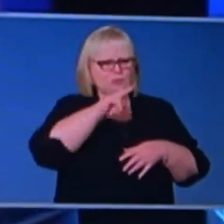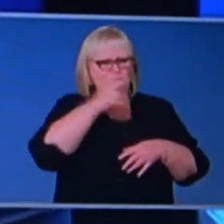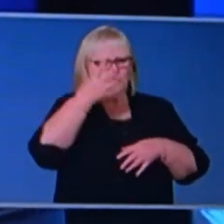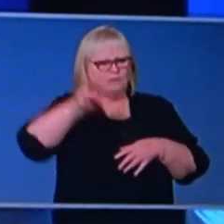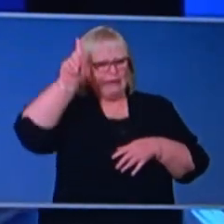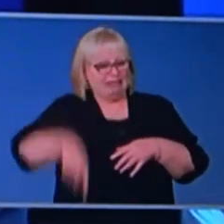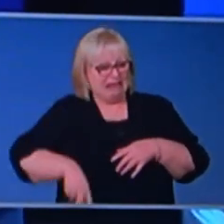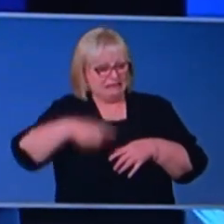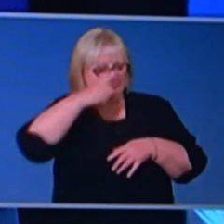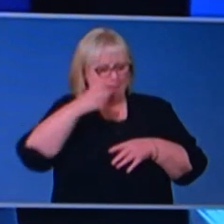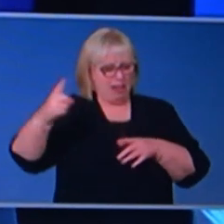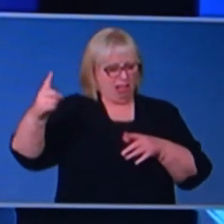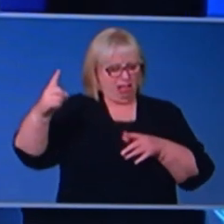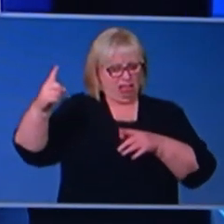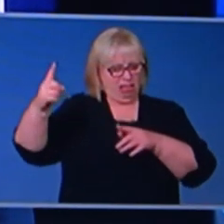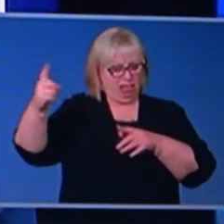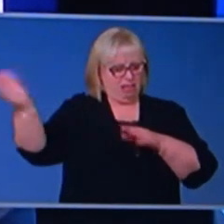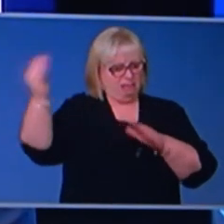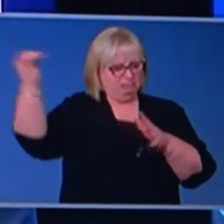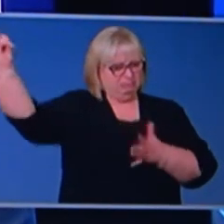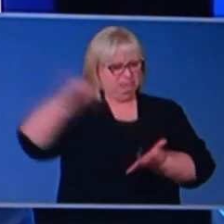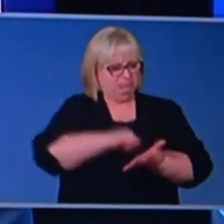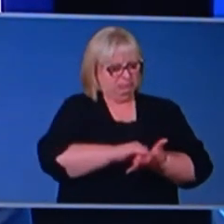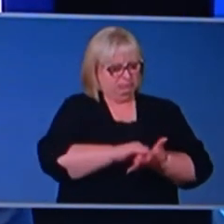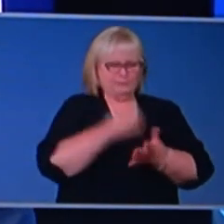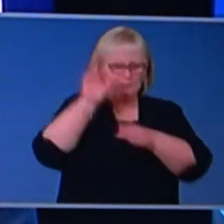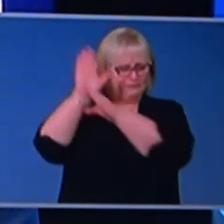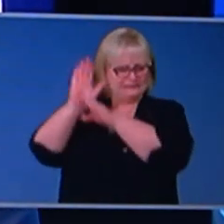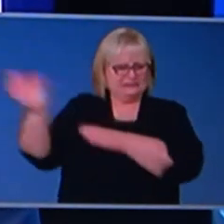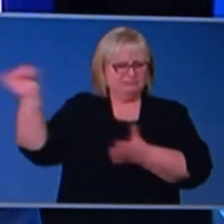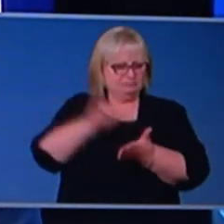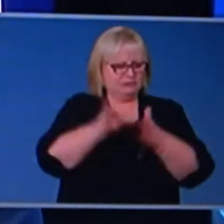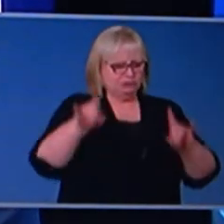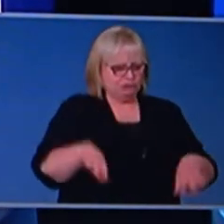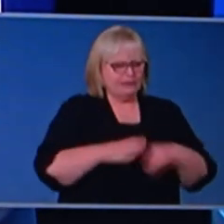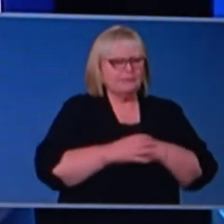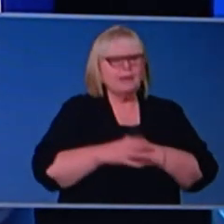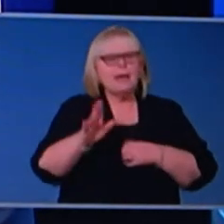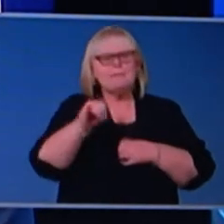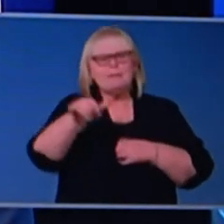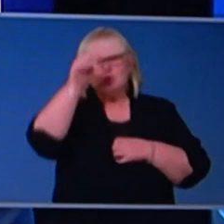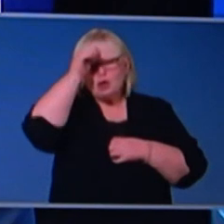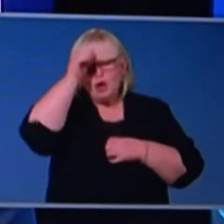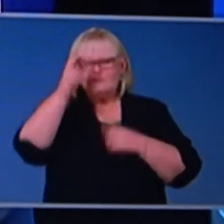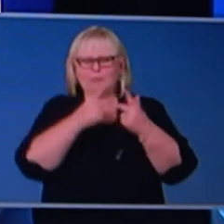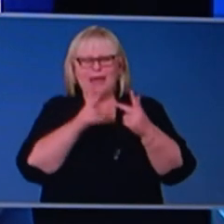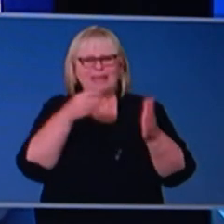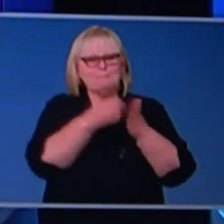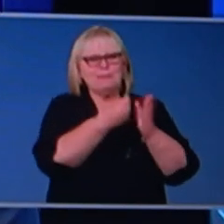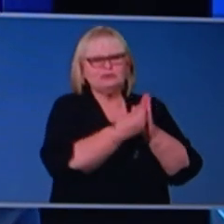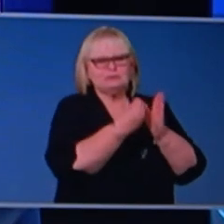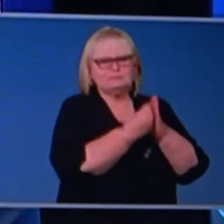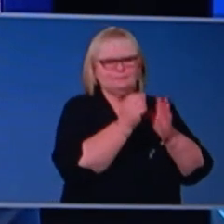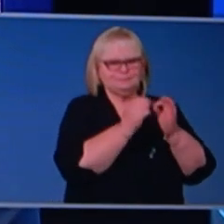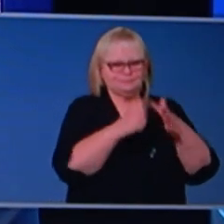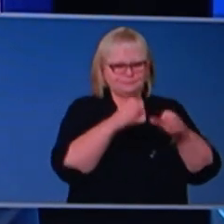thousand. And so that's a significant fall. And, uh, you'll be well aware from past budgets, the importance of,